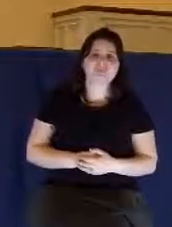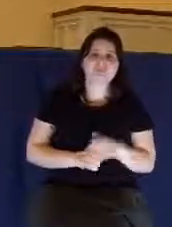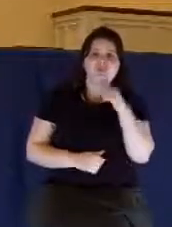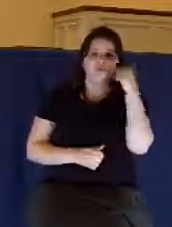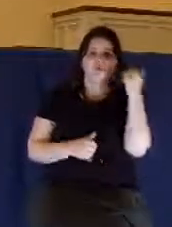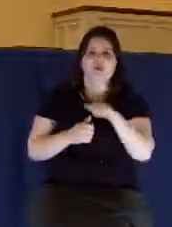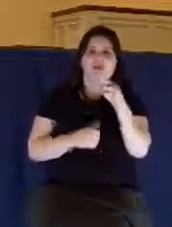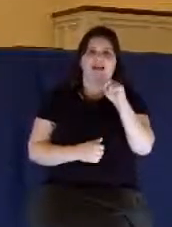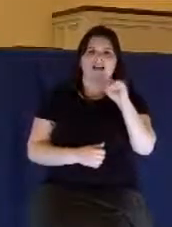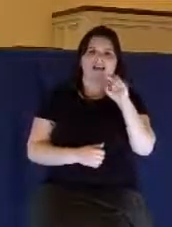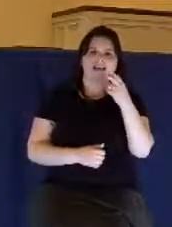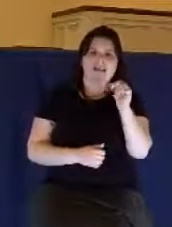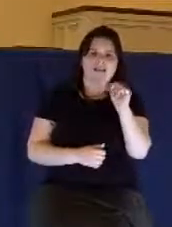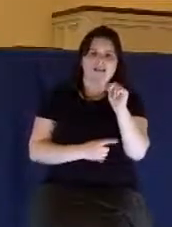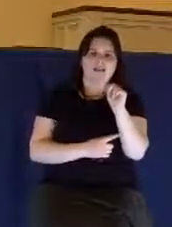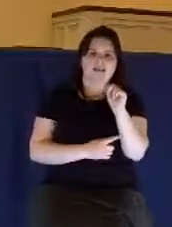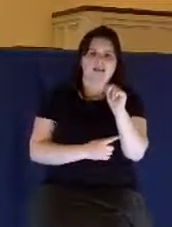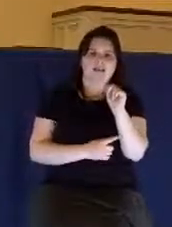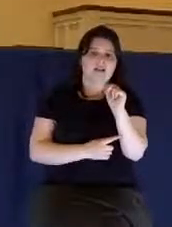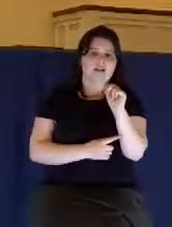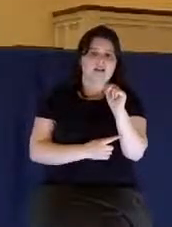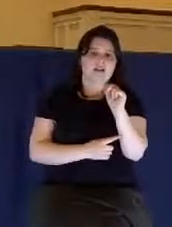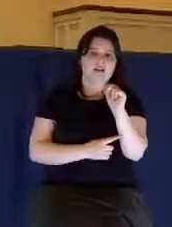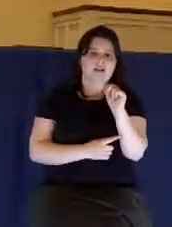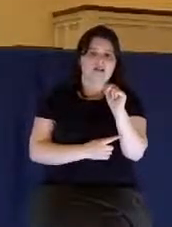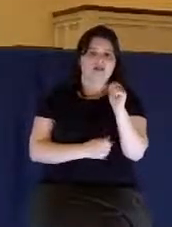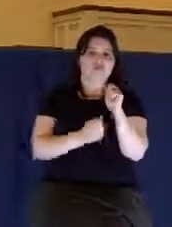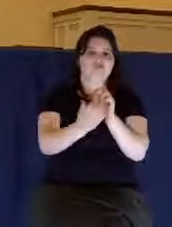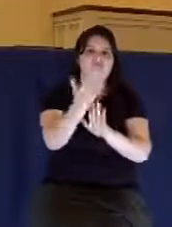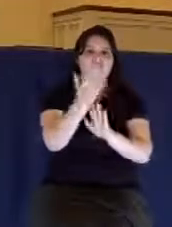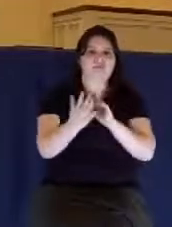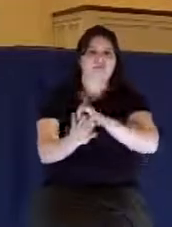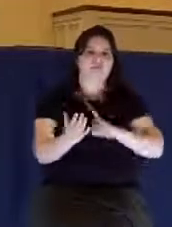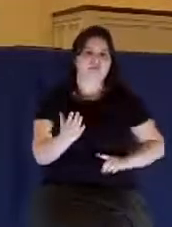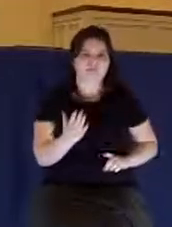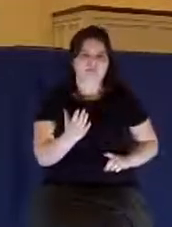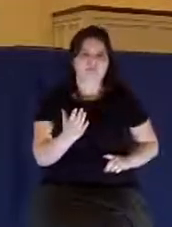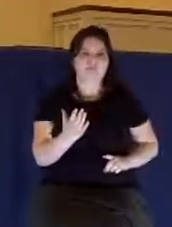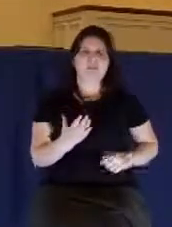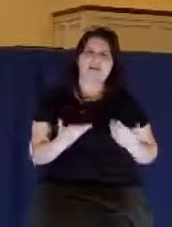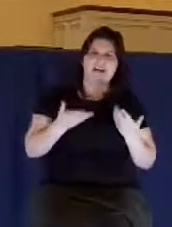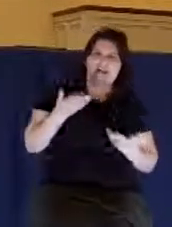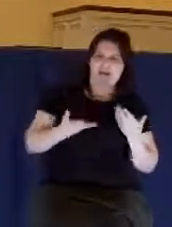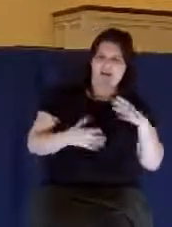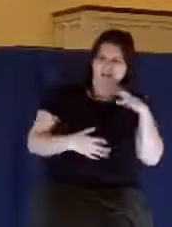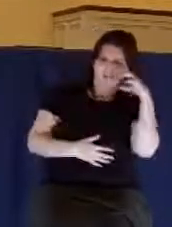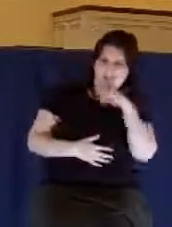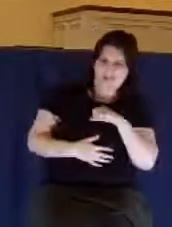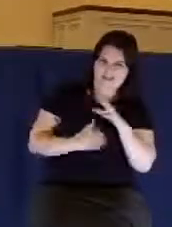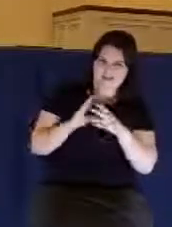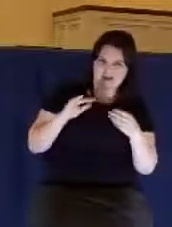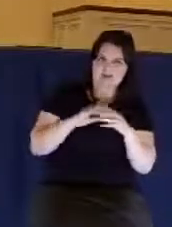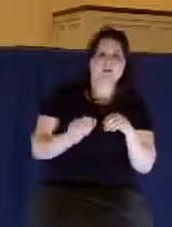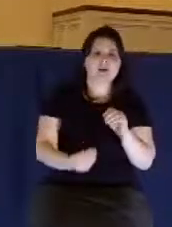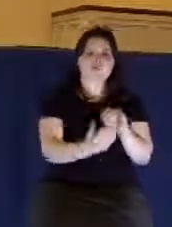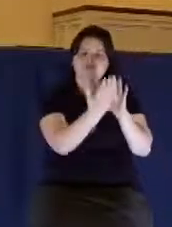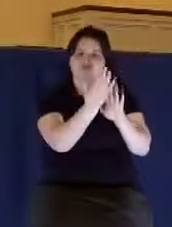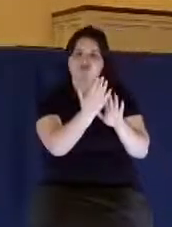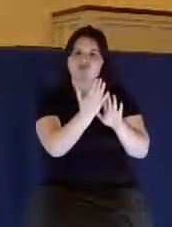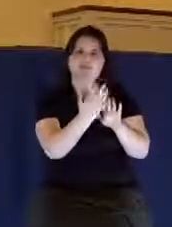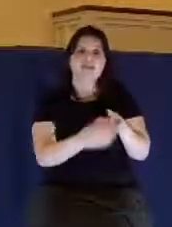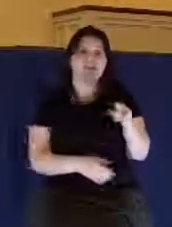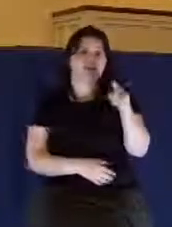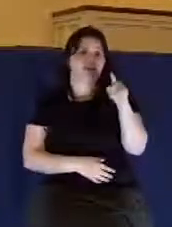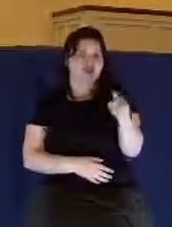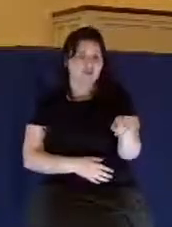to speak to David about it. And you know one of the things that Nathan, we kind of miss that in the story, what he said. But what he said was basically this. You